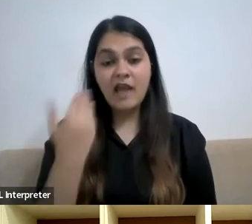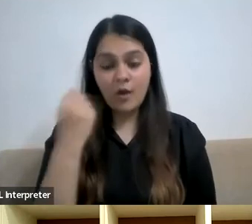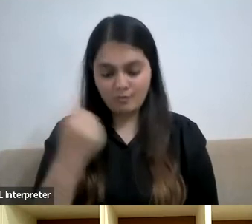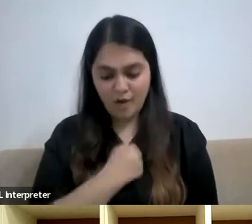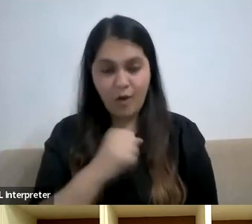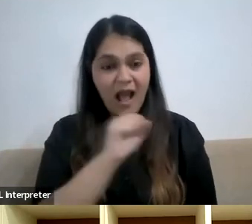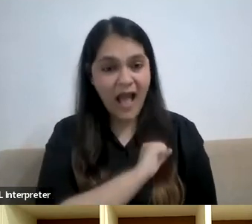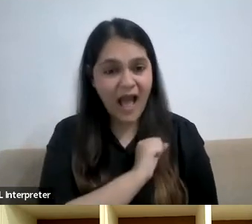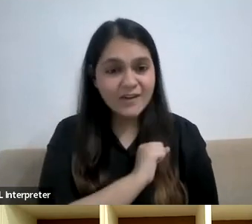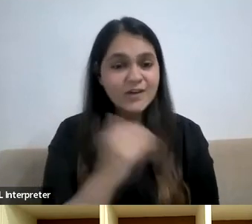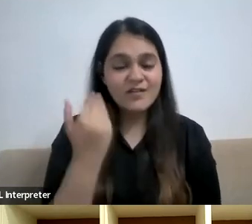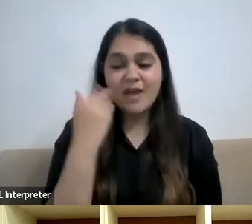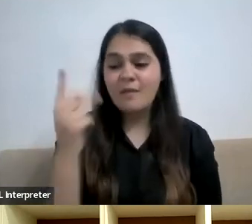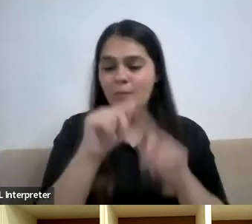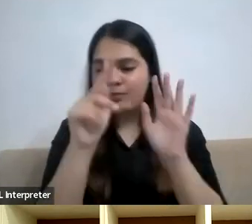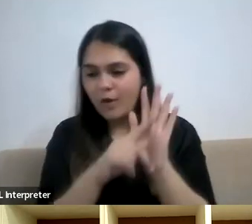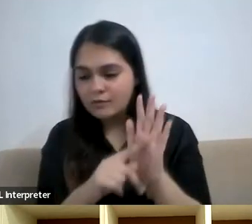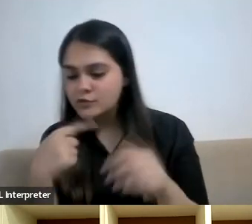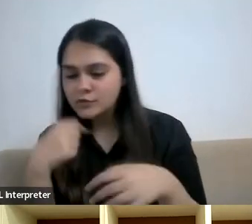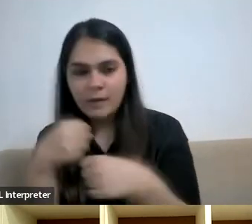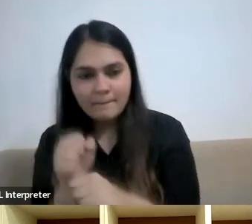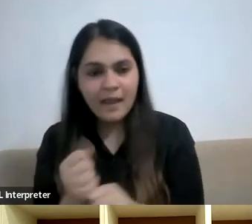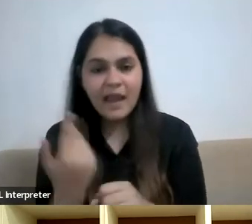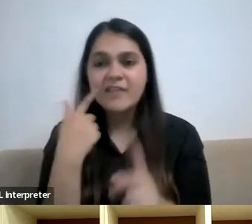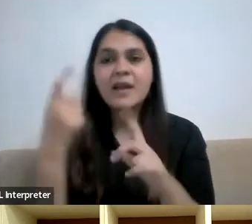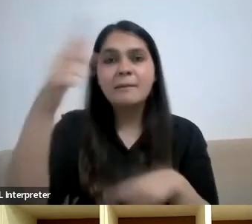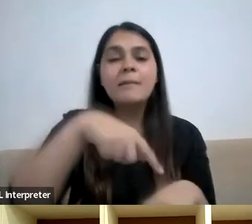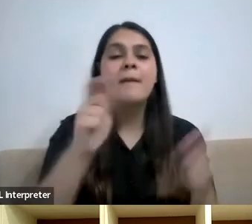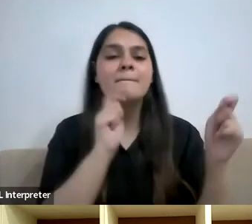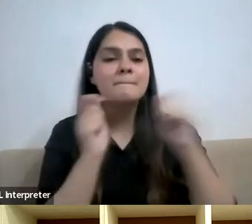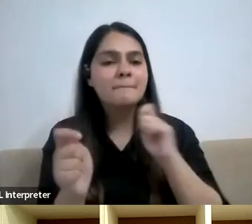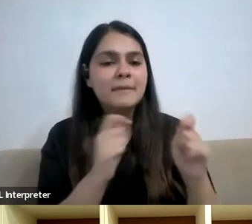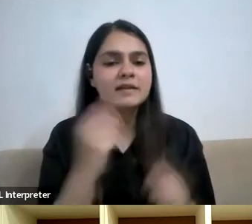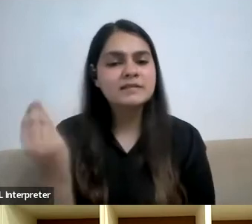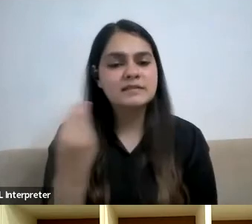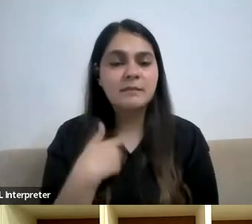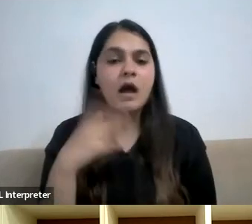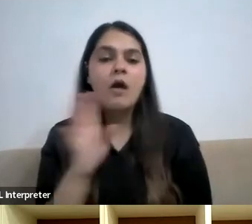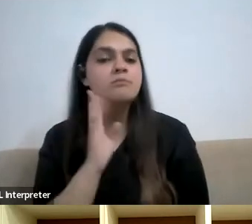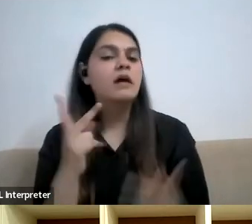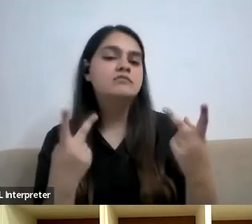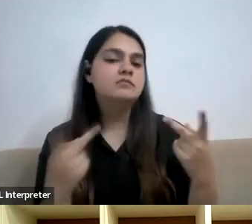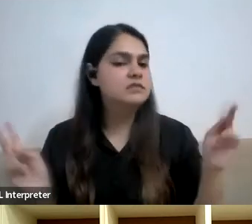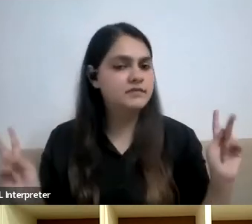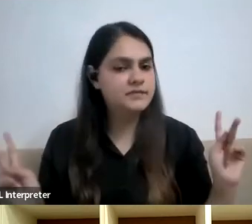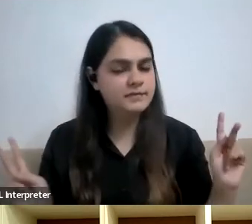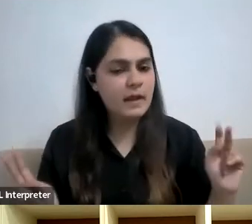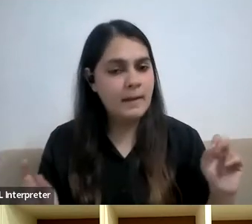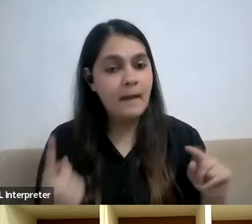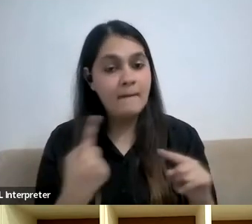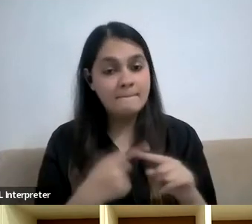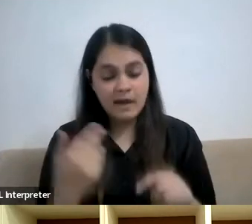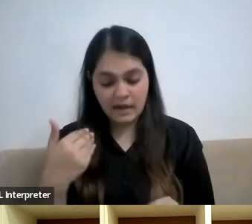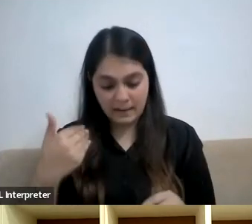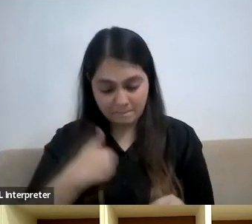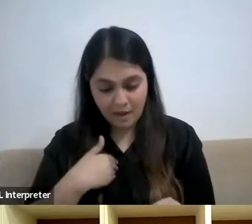to, you know, policymakers, when I'm talking to the public and media, I will speak completely differently. I think we, as a